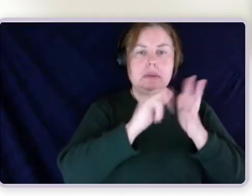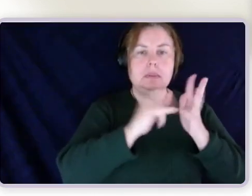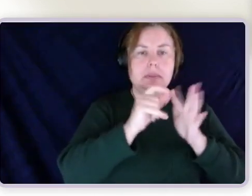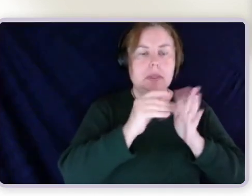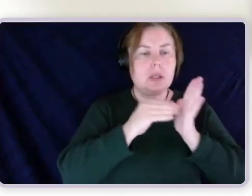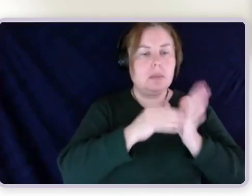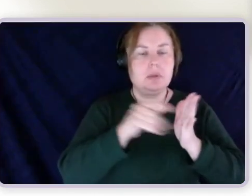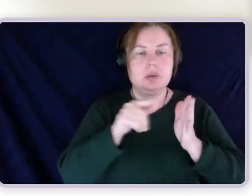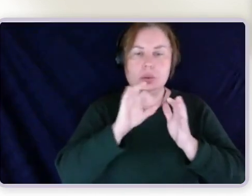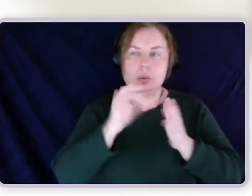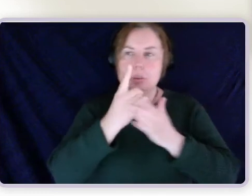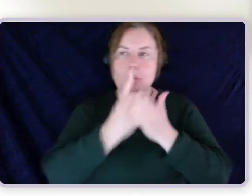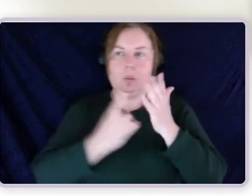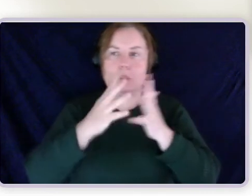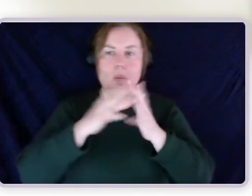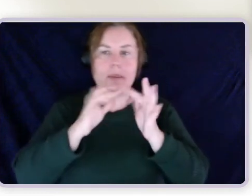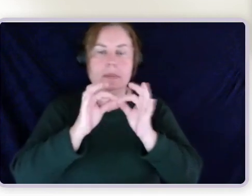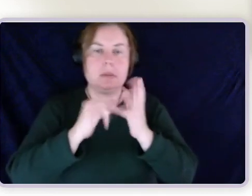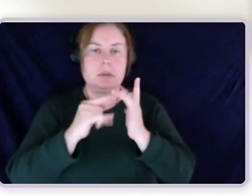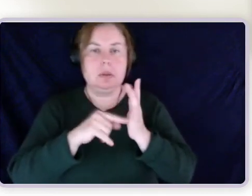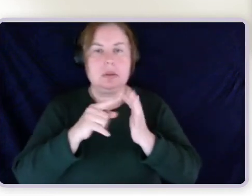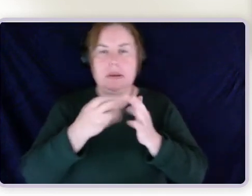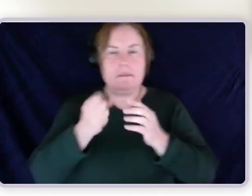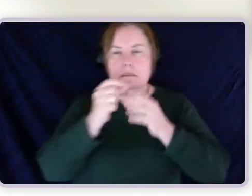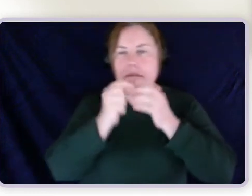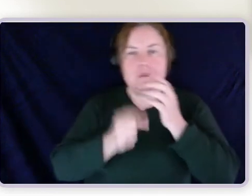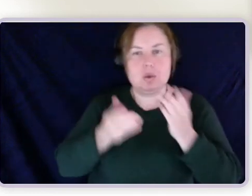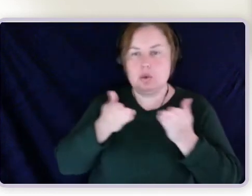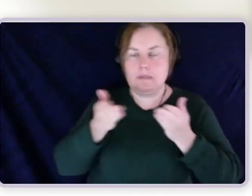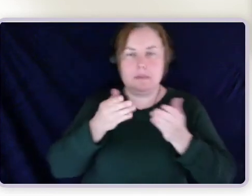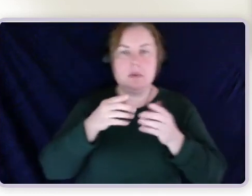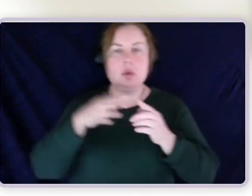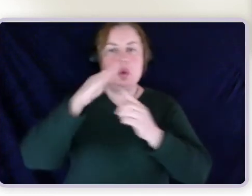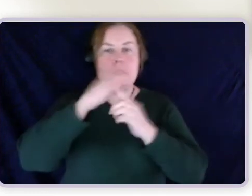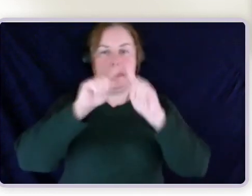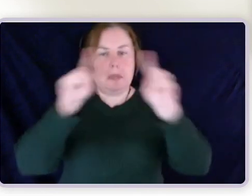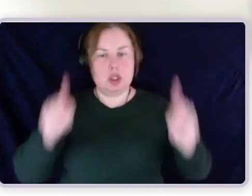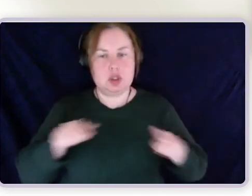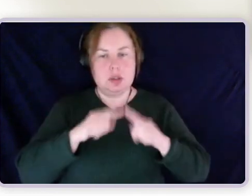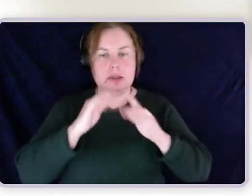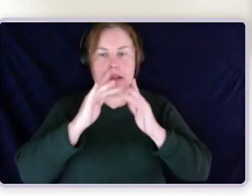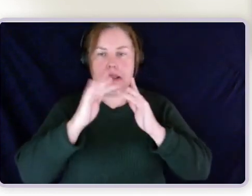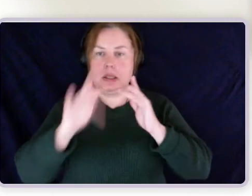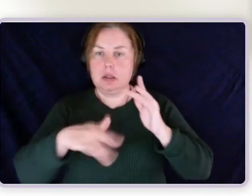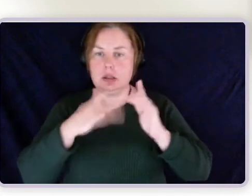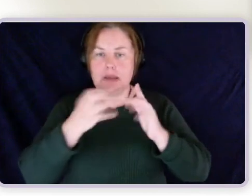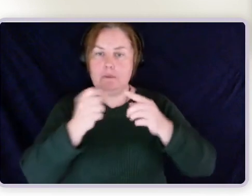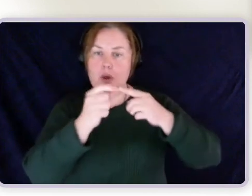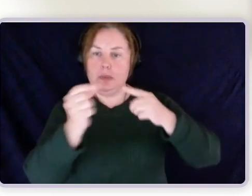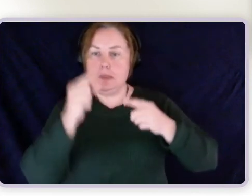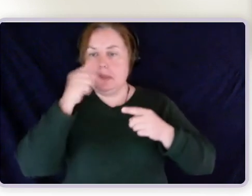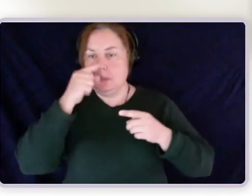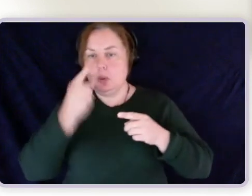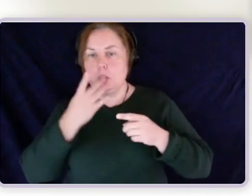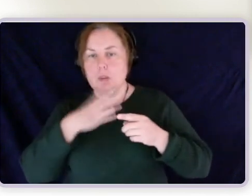of every page on DSPHelp, we have an option for people to get help. DSPHelp is aimed at